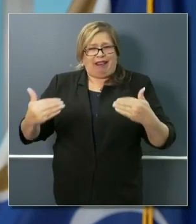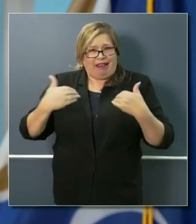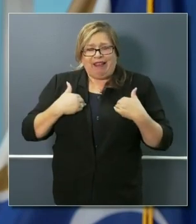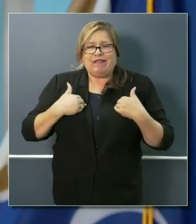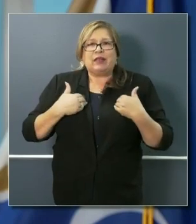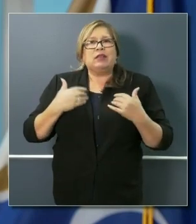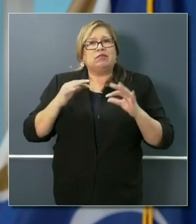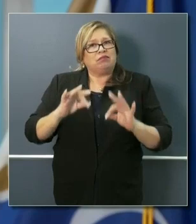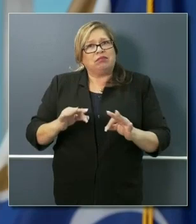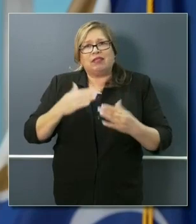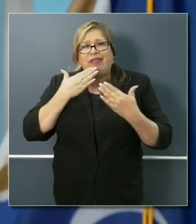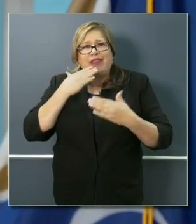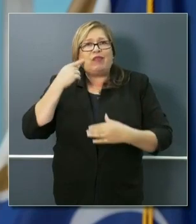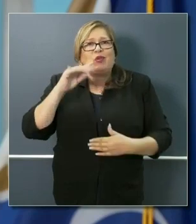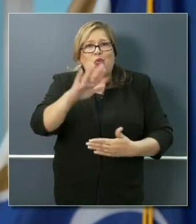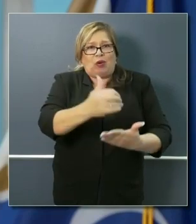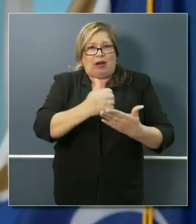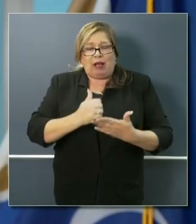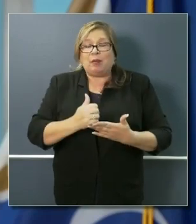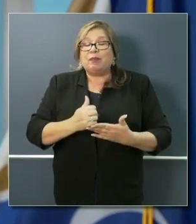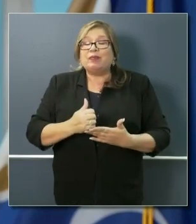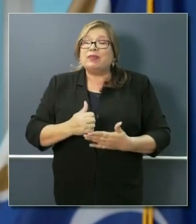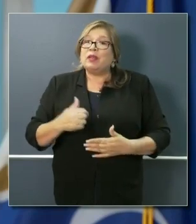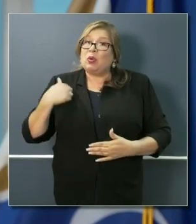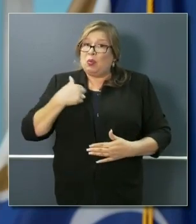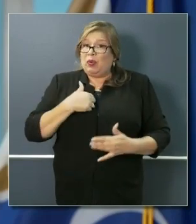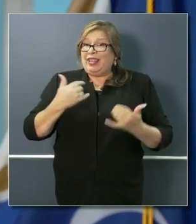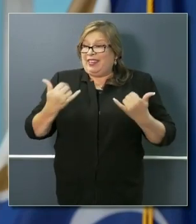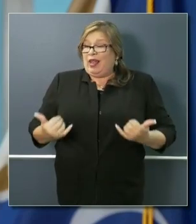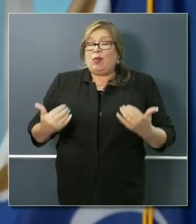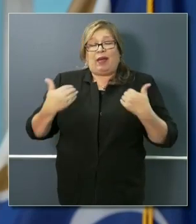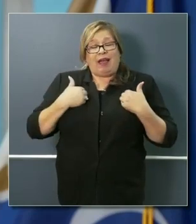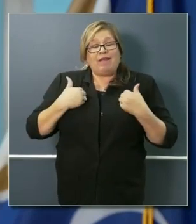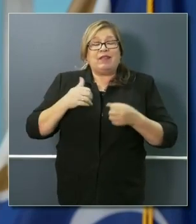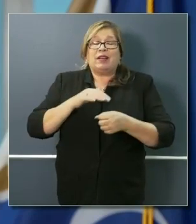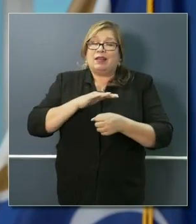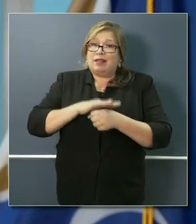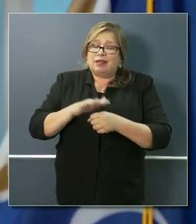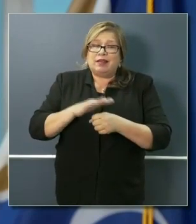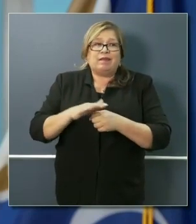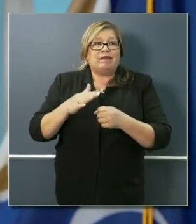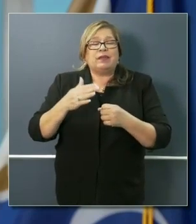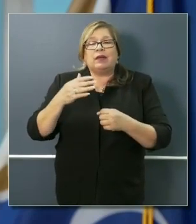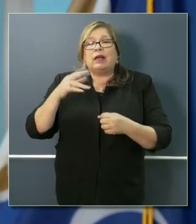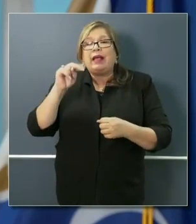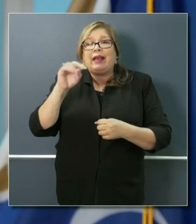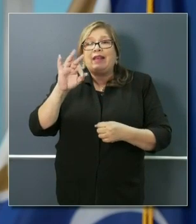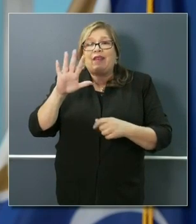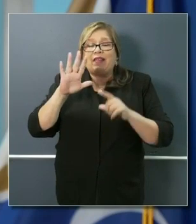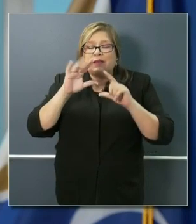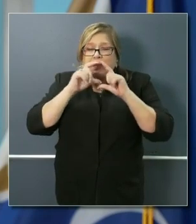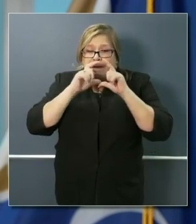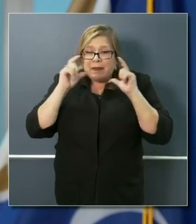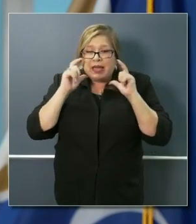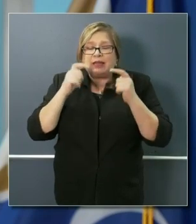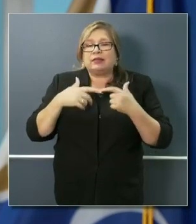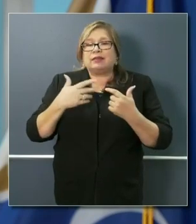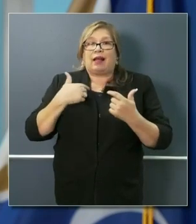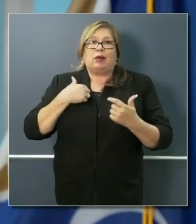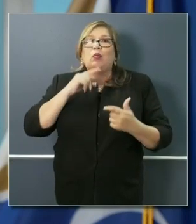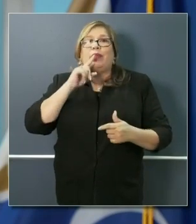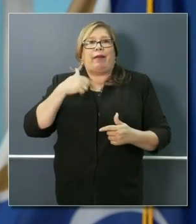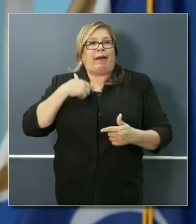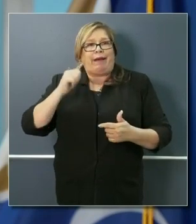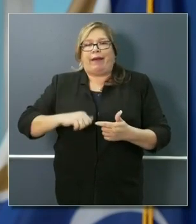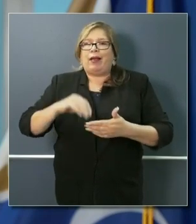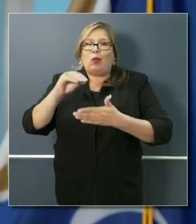the N95 masks. And I could tell you, we can write a book about all the stories of how that process is unfolding